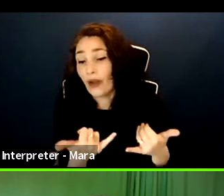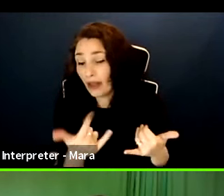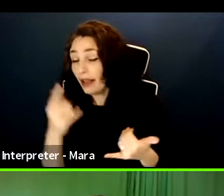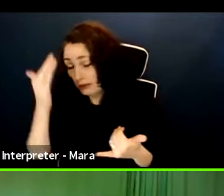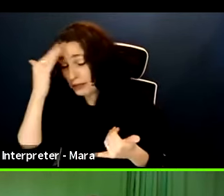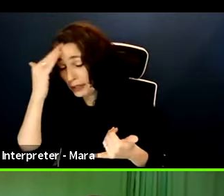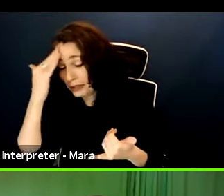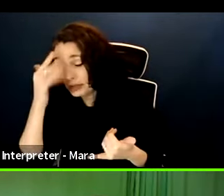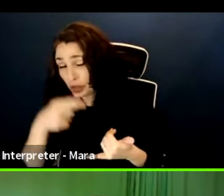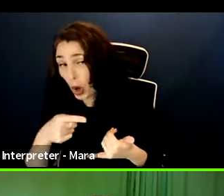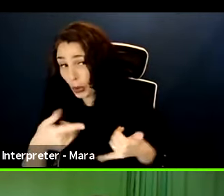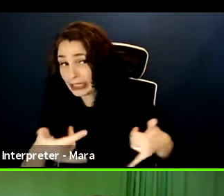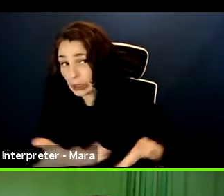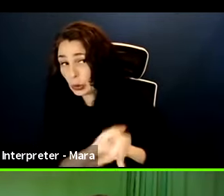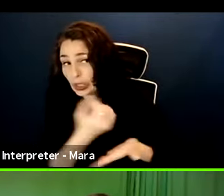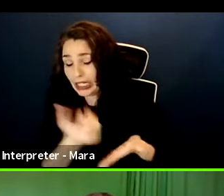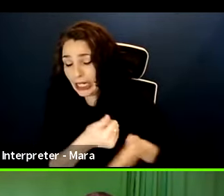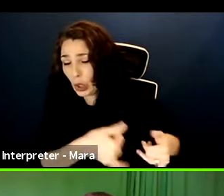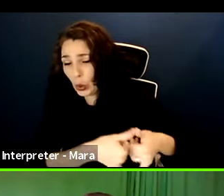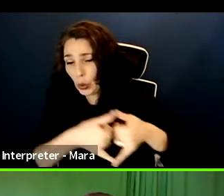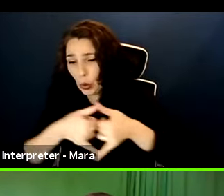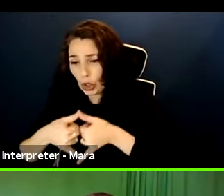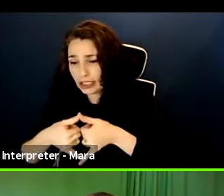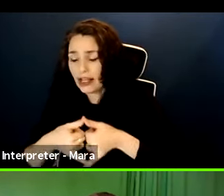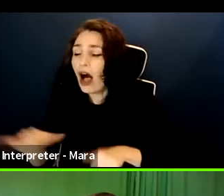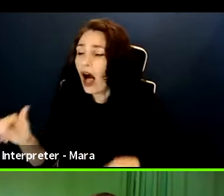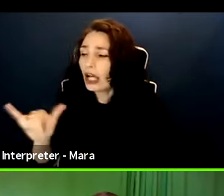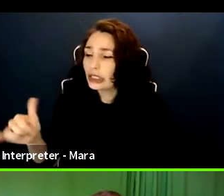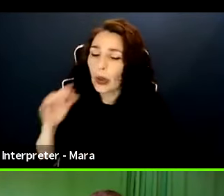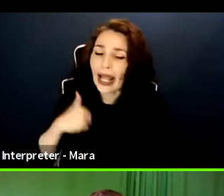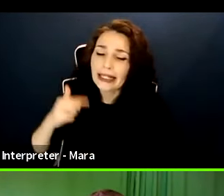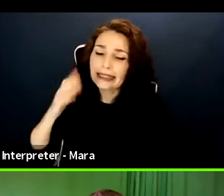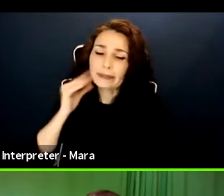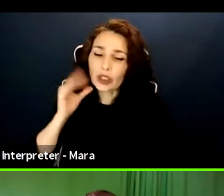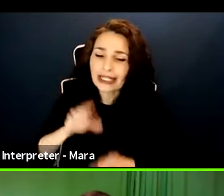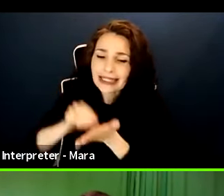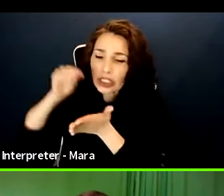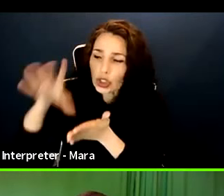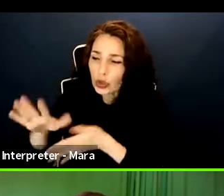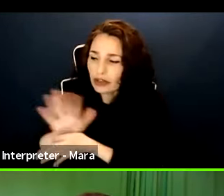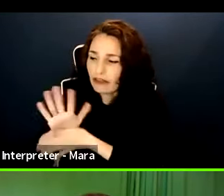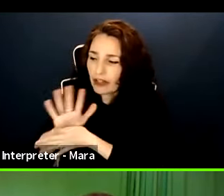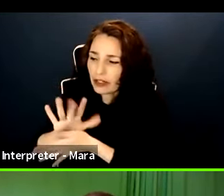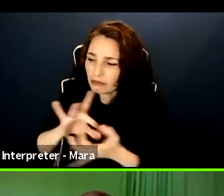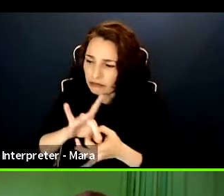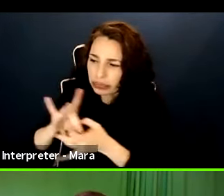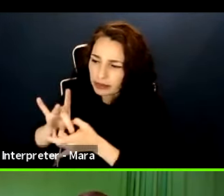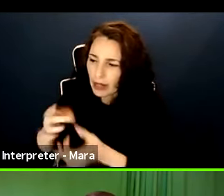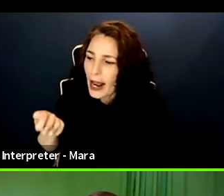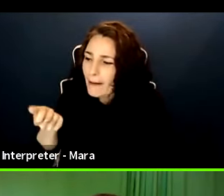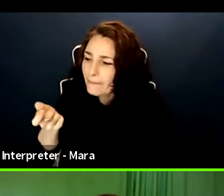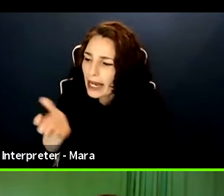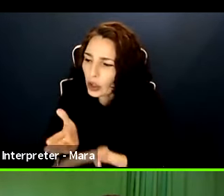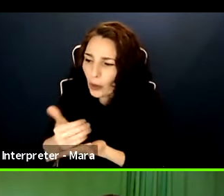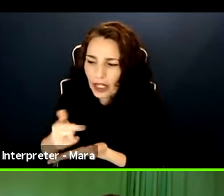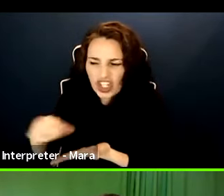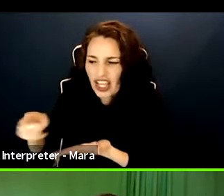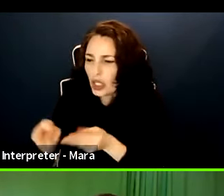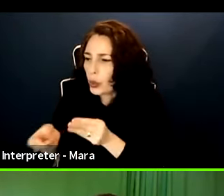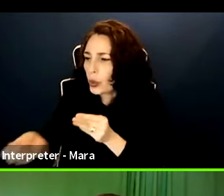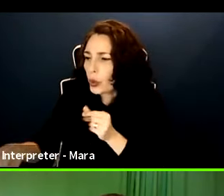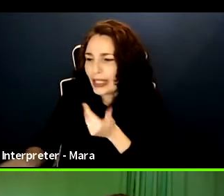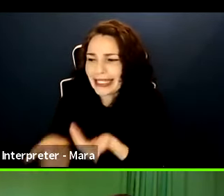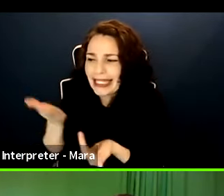was a student film under the micro. Once again, it went very easily for them and they were able to just do the whole thing.